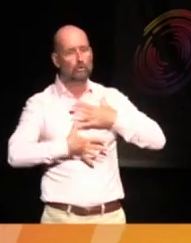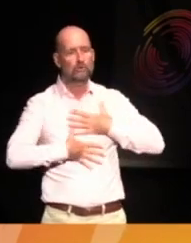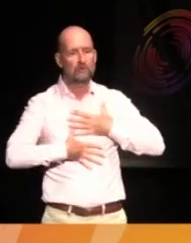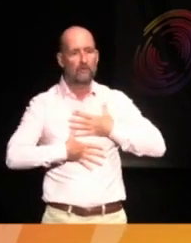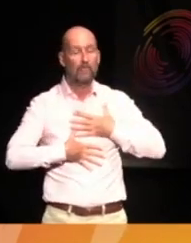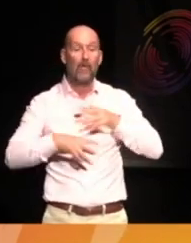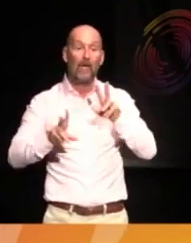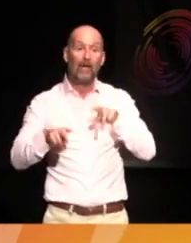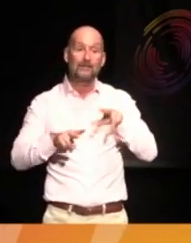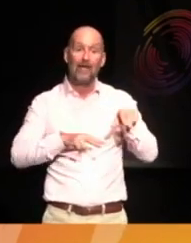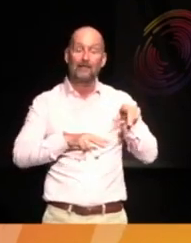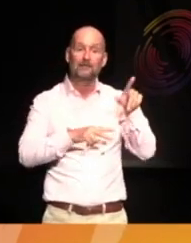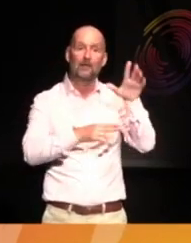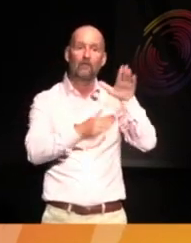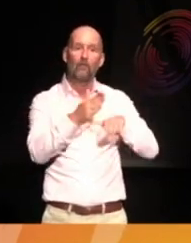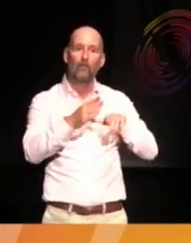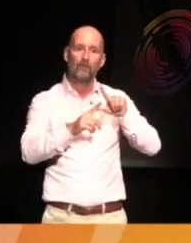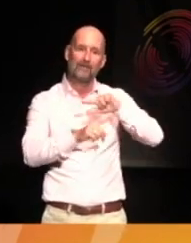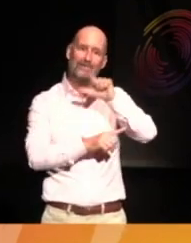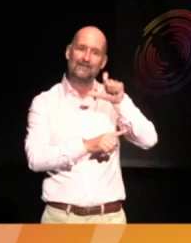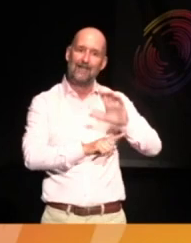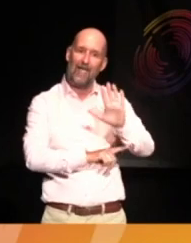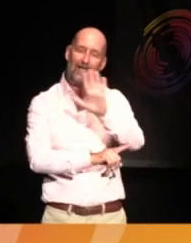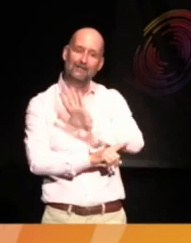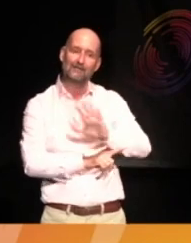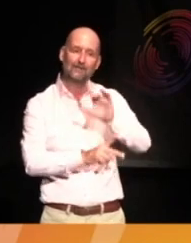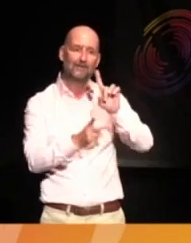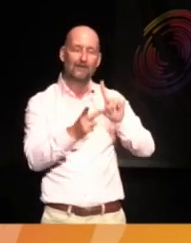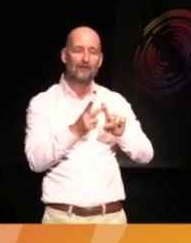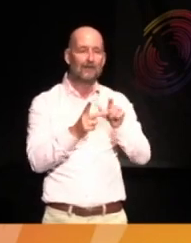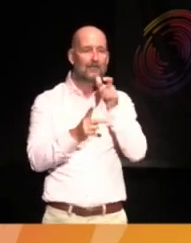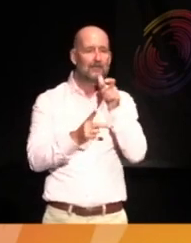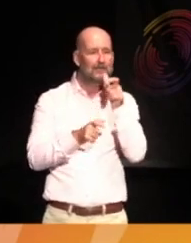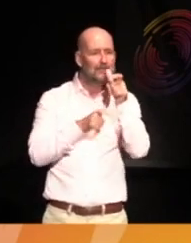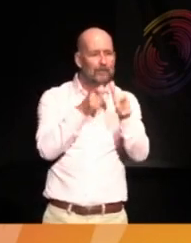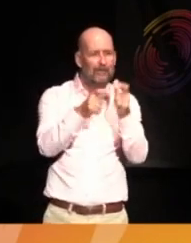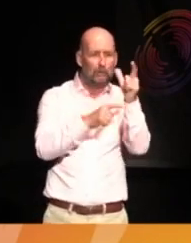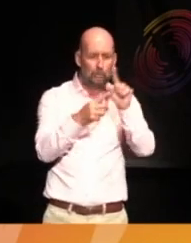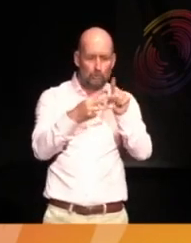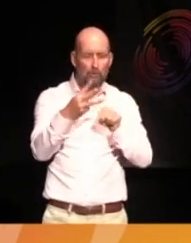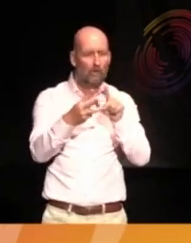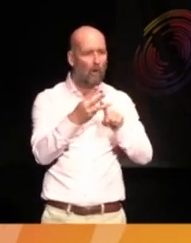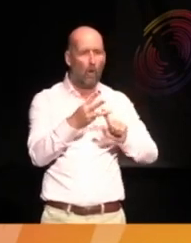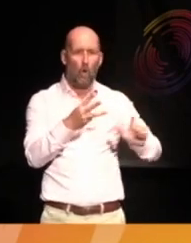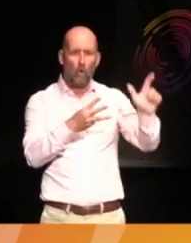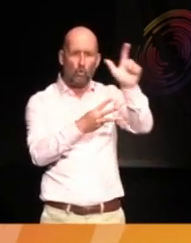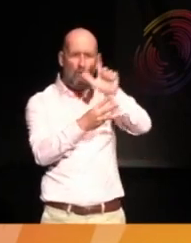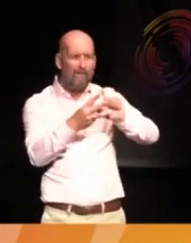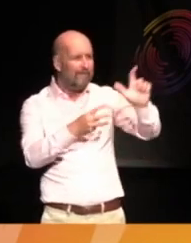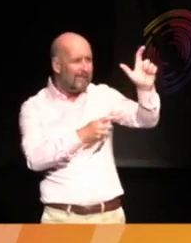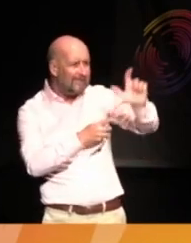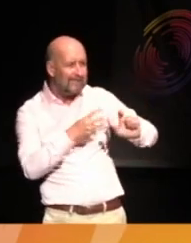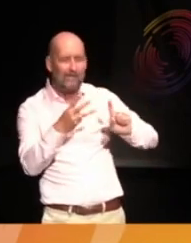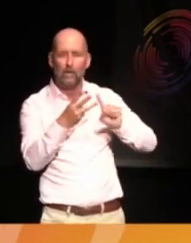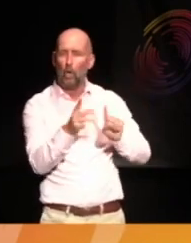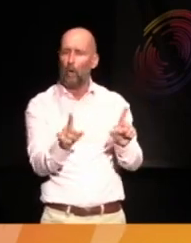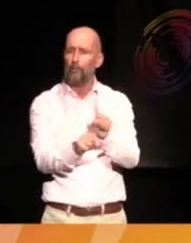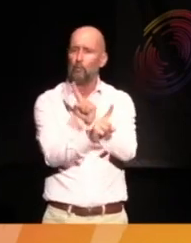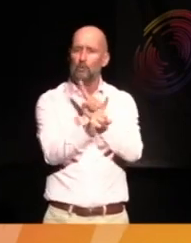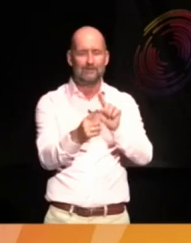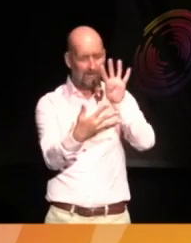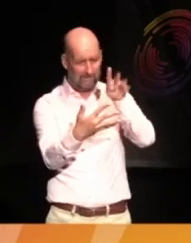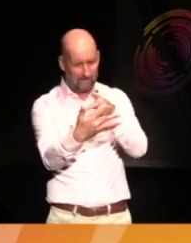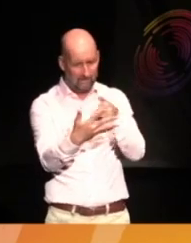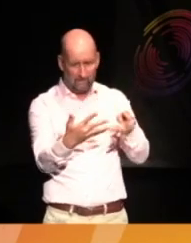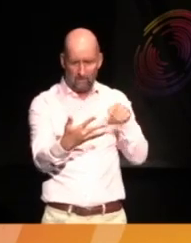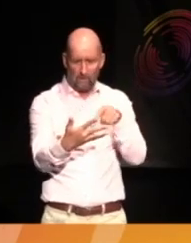move developed in the East End, a torn bit of speech, a panic of graffiti, music with non-anglophone